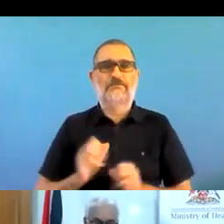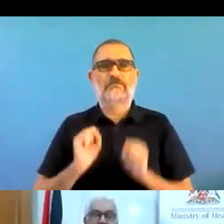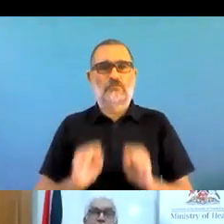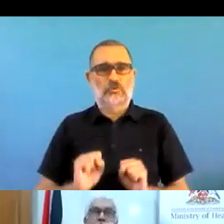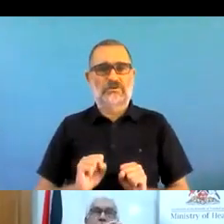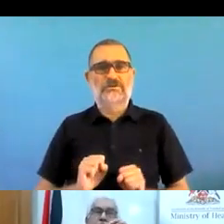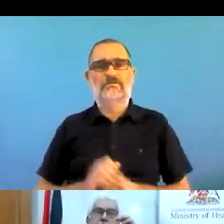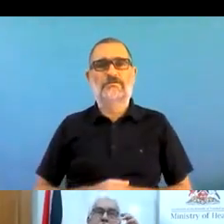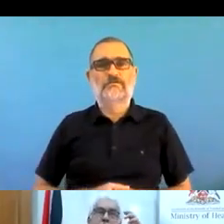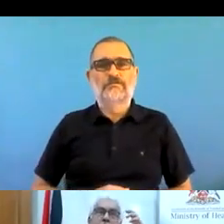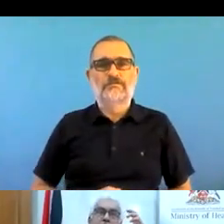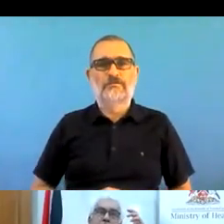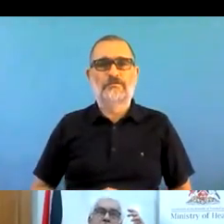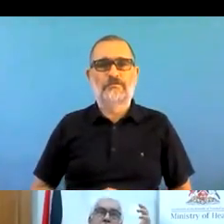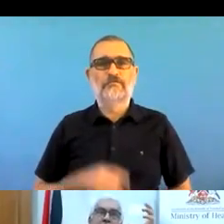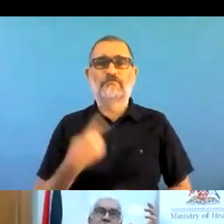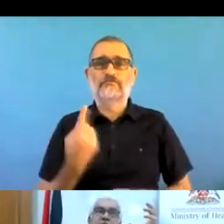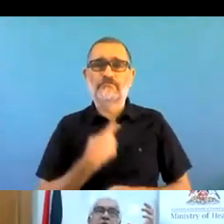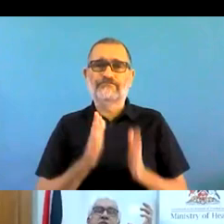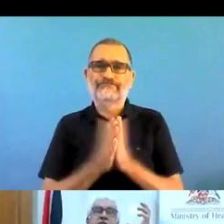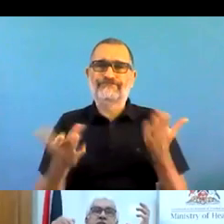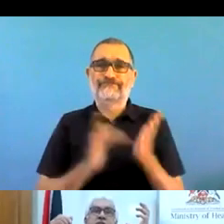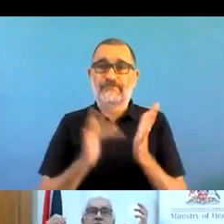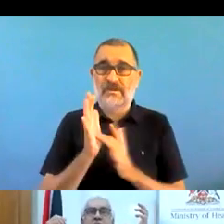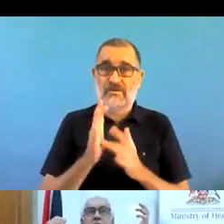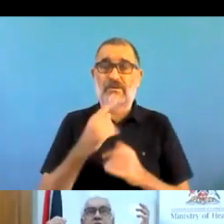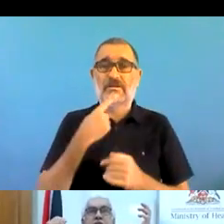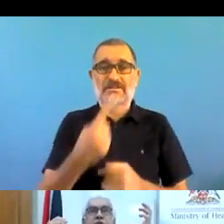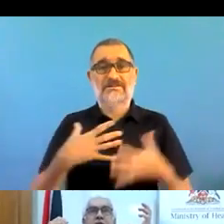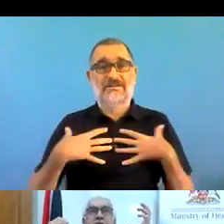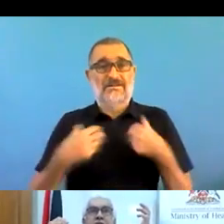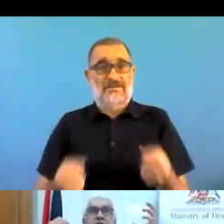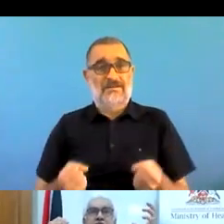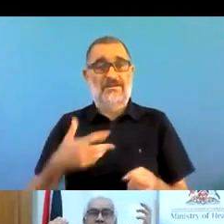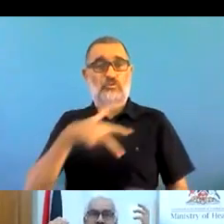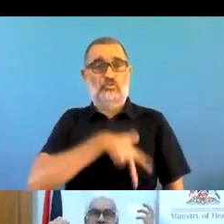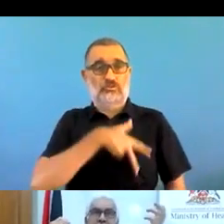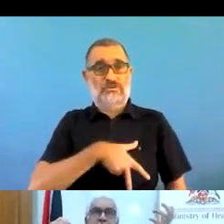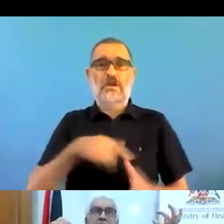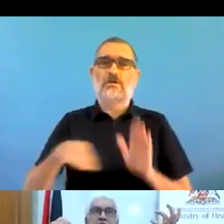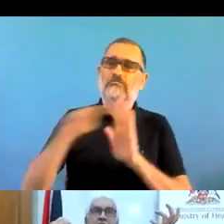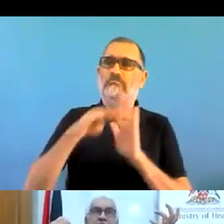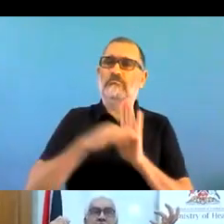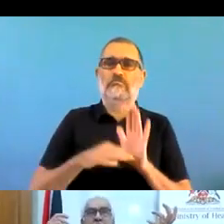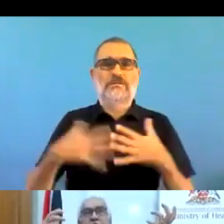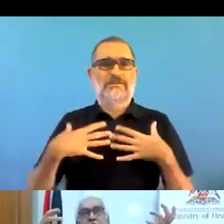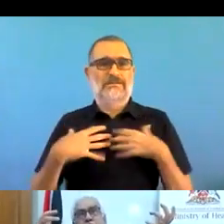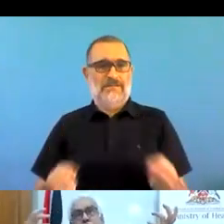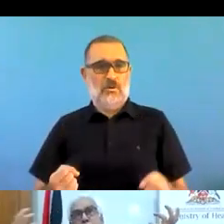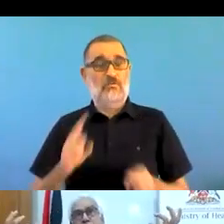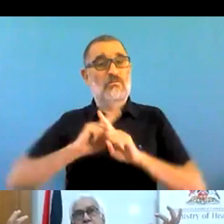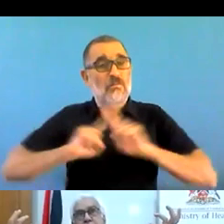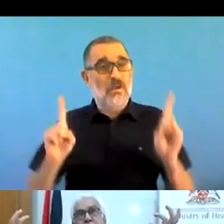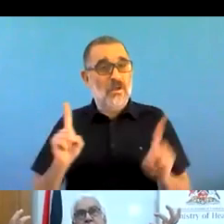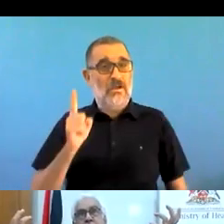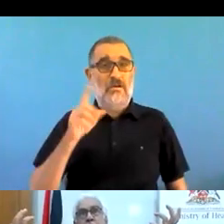In that book, we talk about two types of persons, persons who engage in health-seeking behavior and those